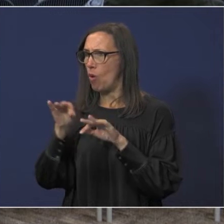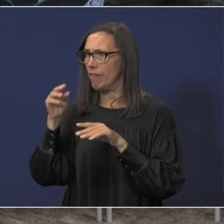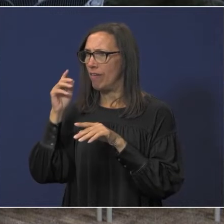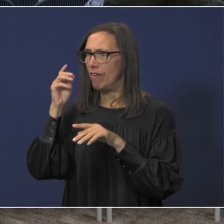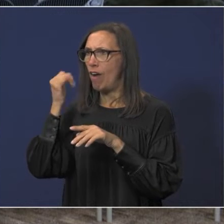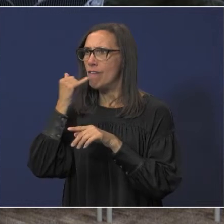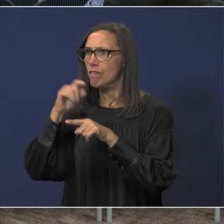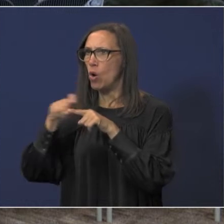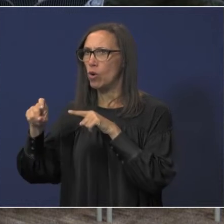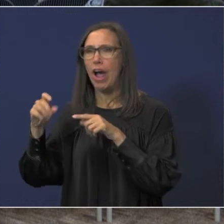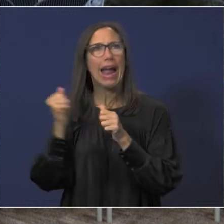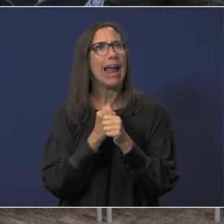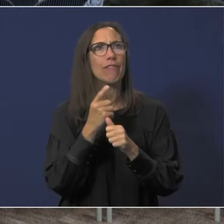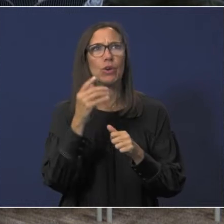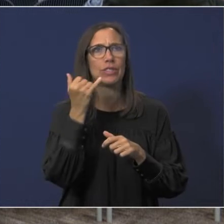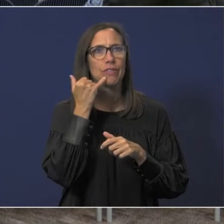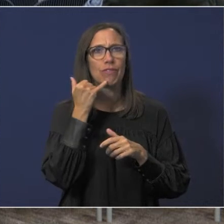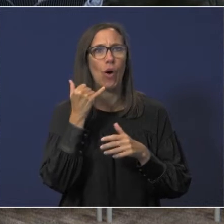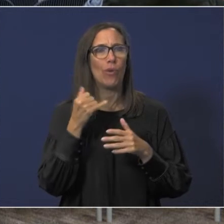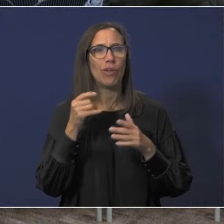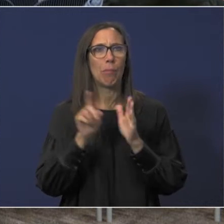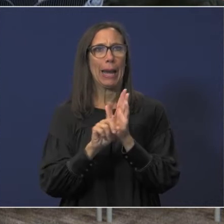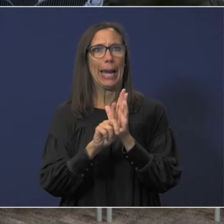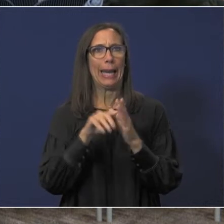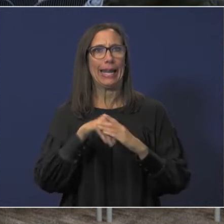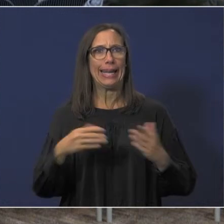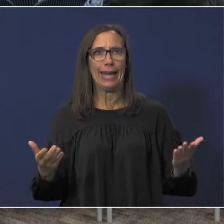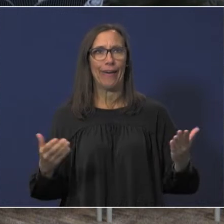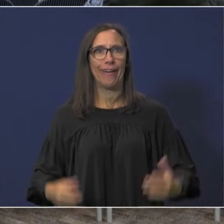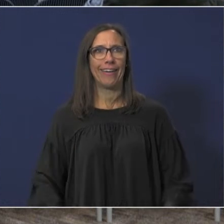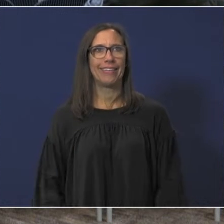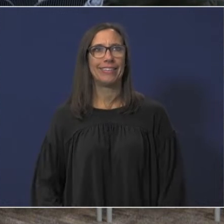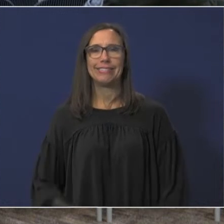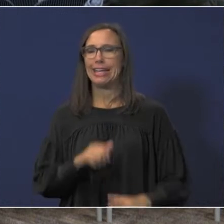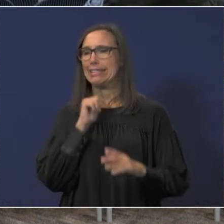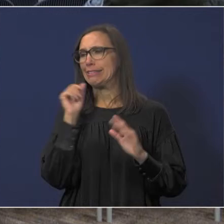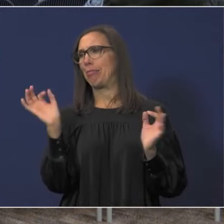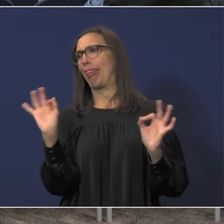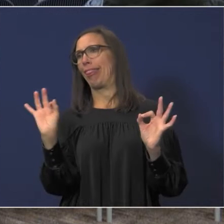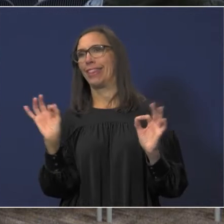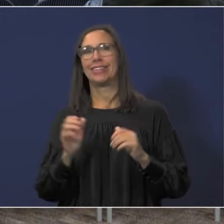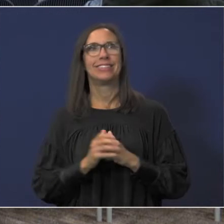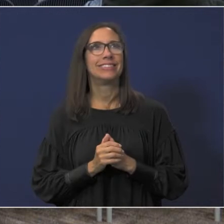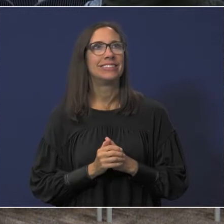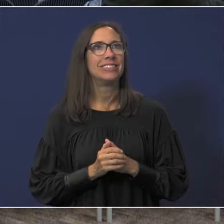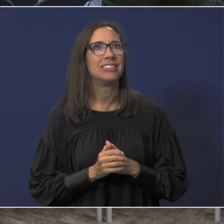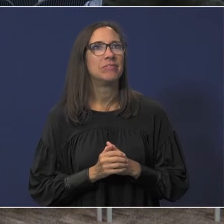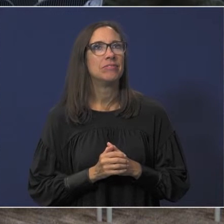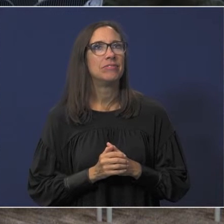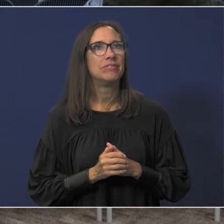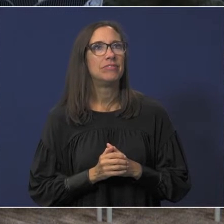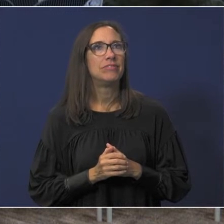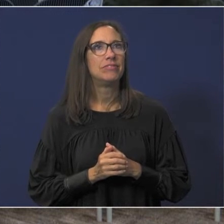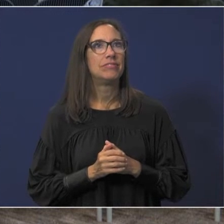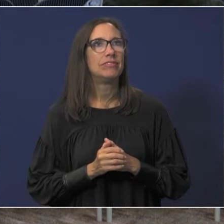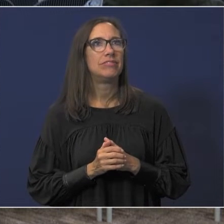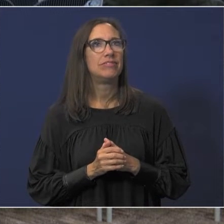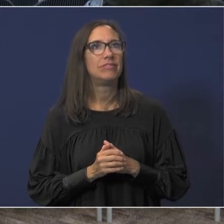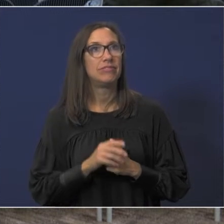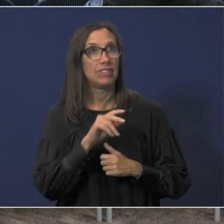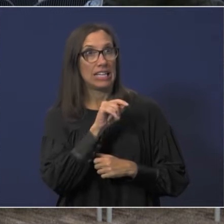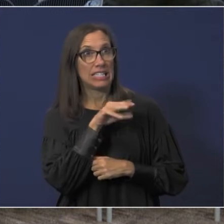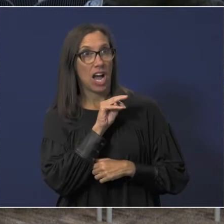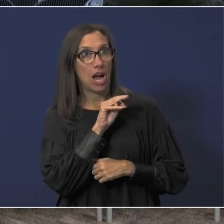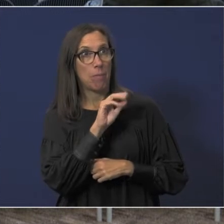hey everyone's phone goes off in here not a big deal yes tom